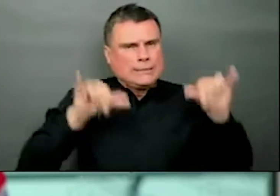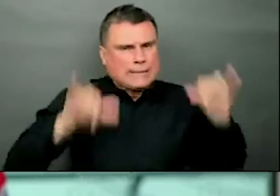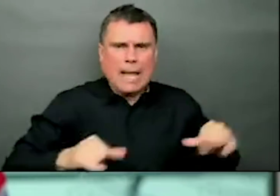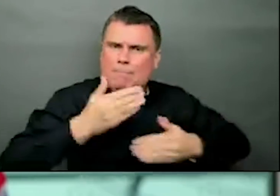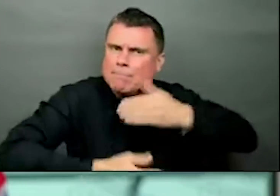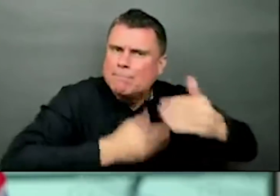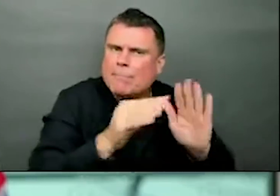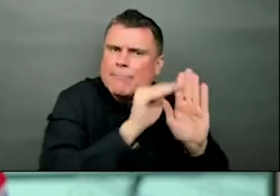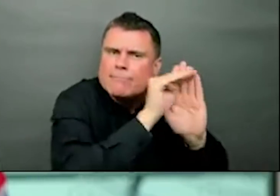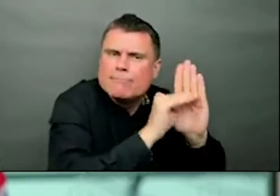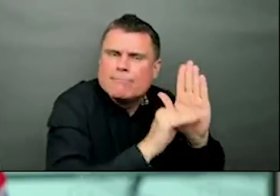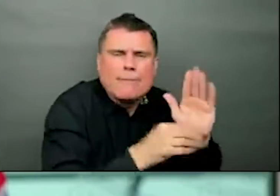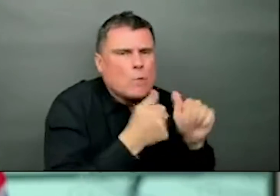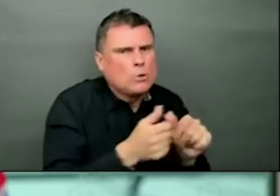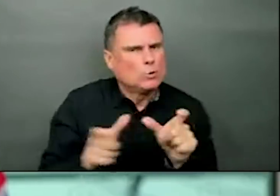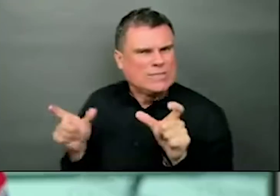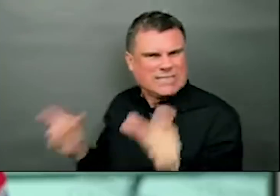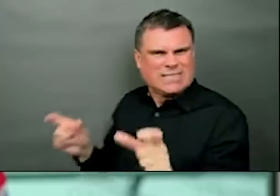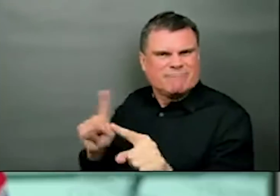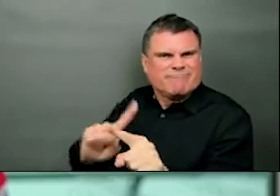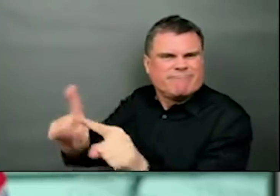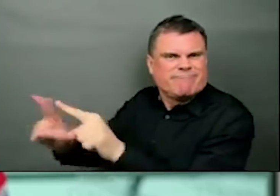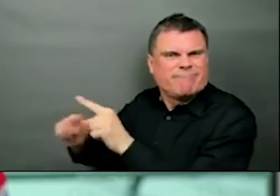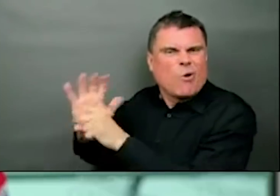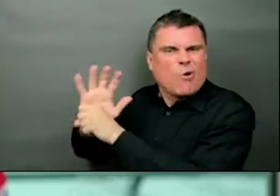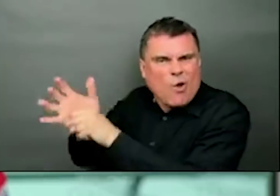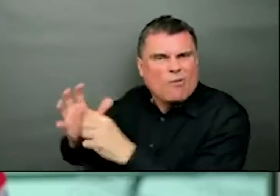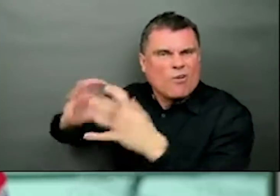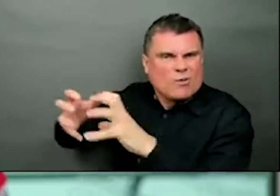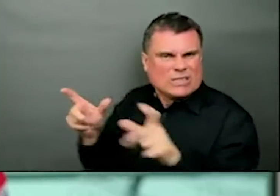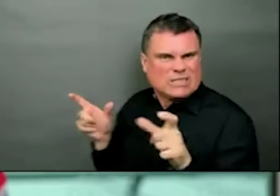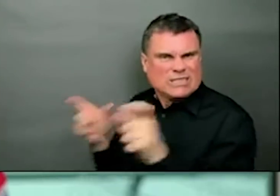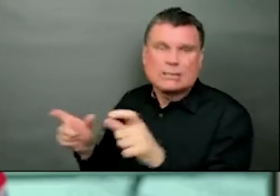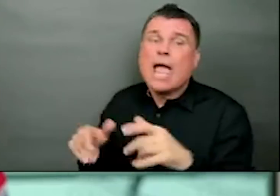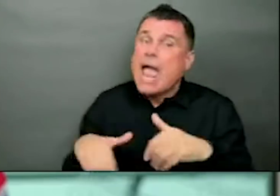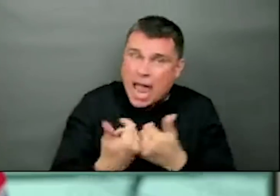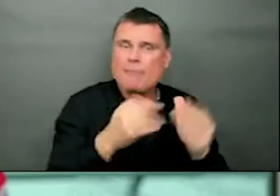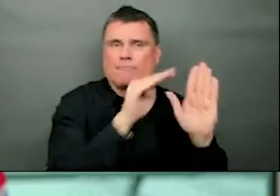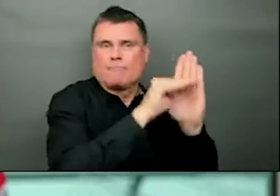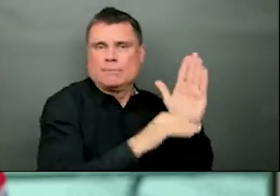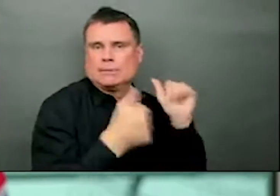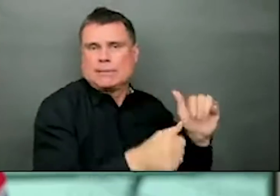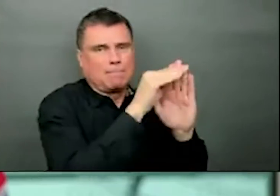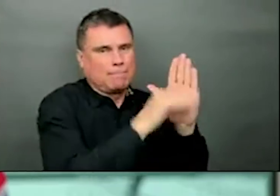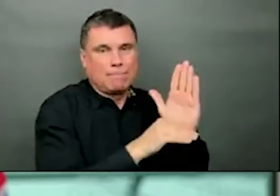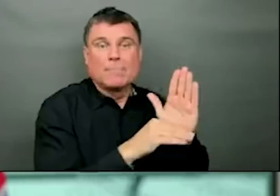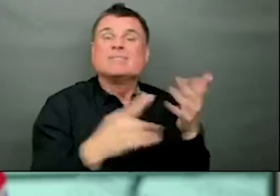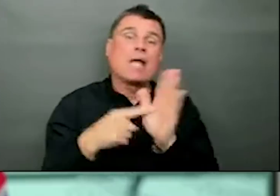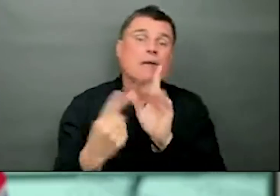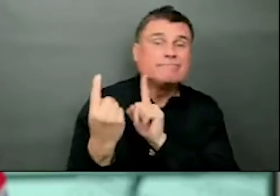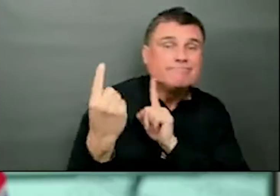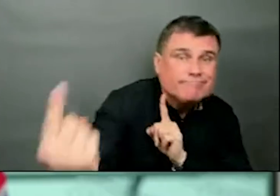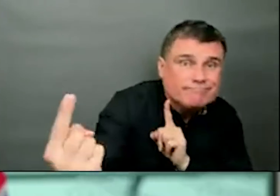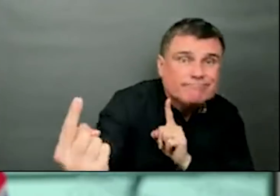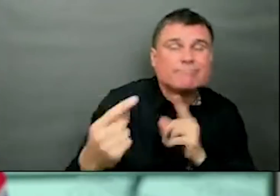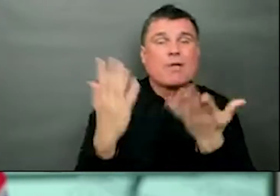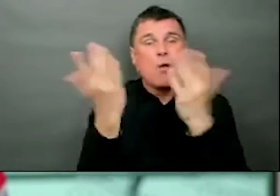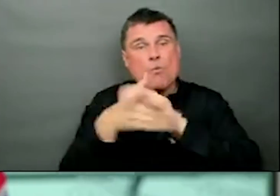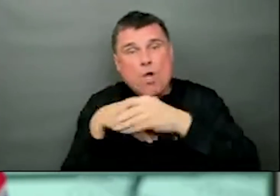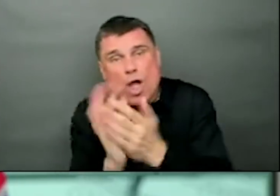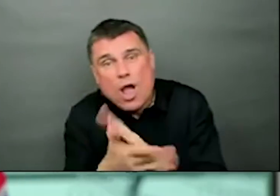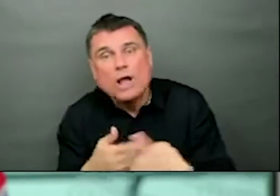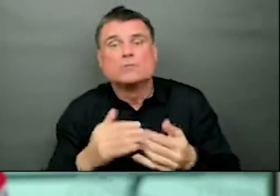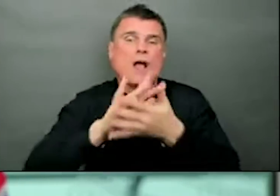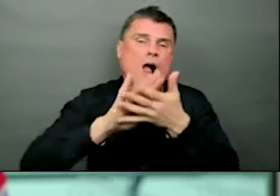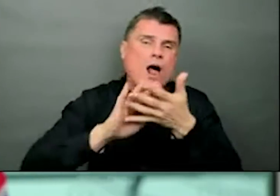precautions we take are equally effective against these variants as well. against the other strains of